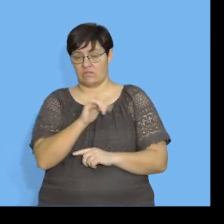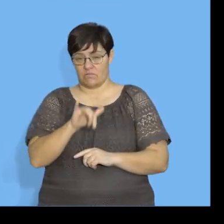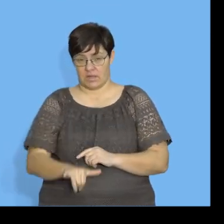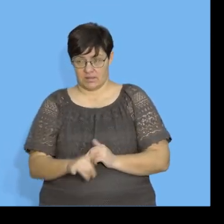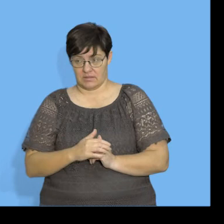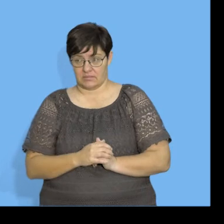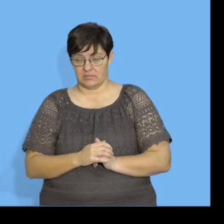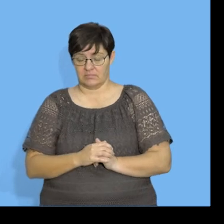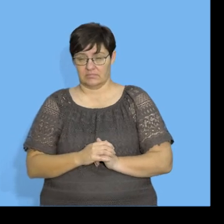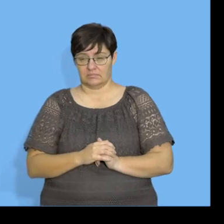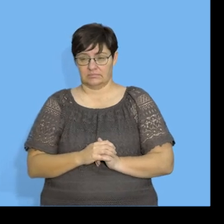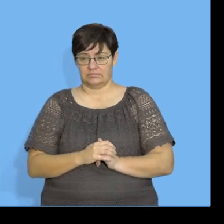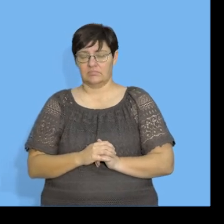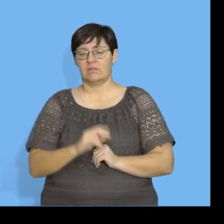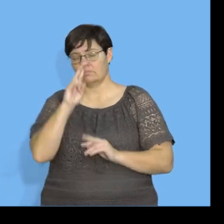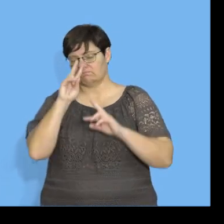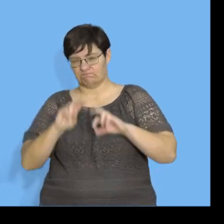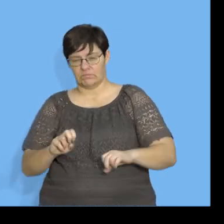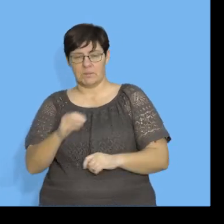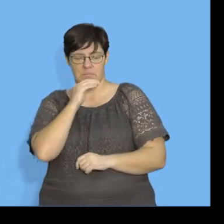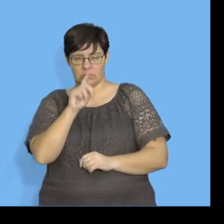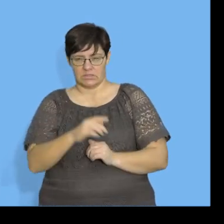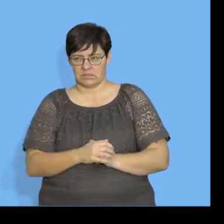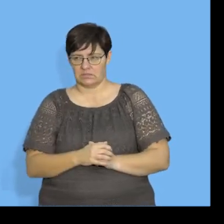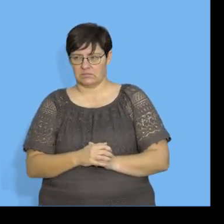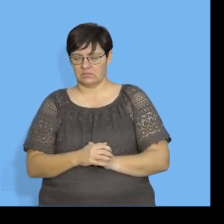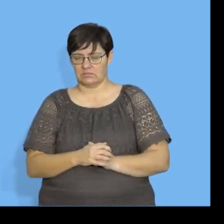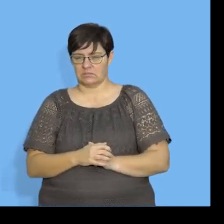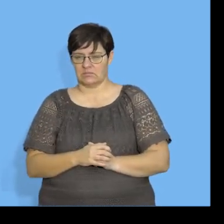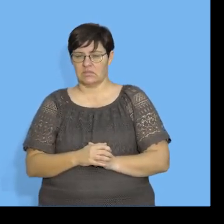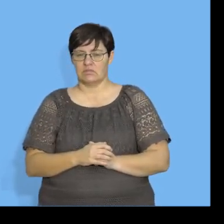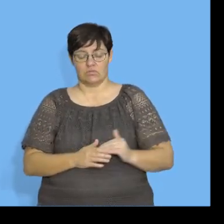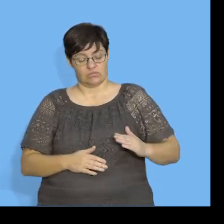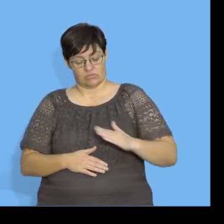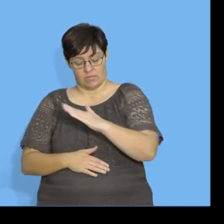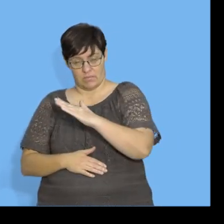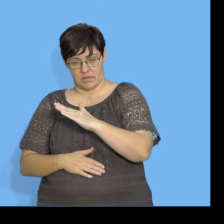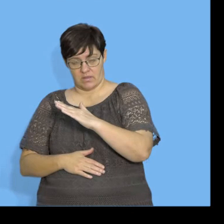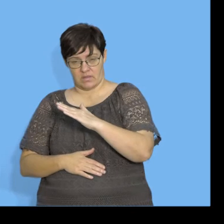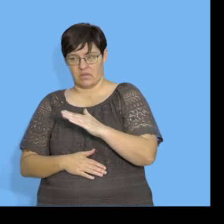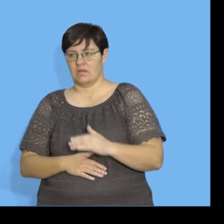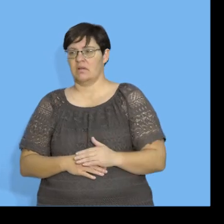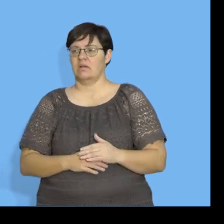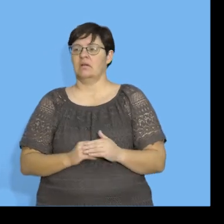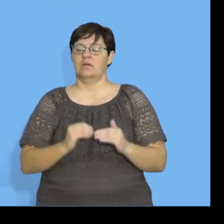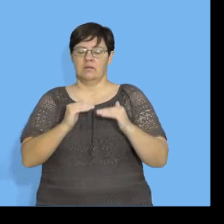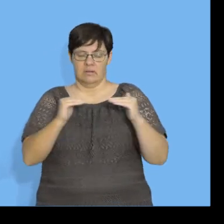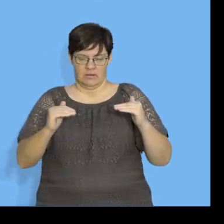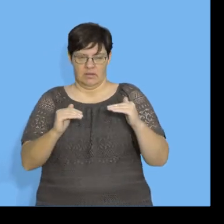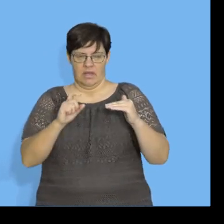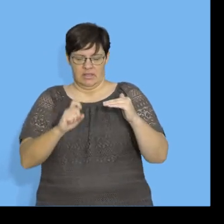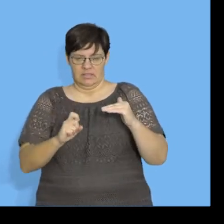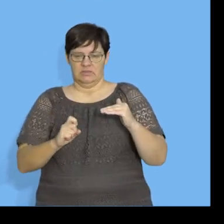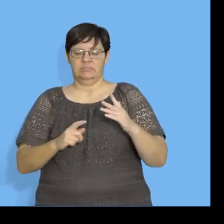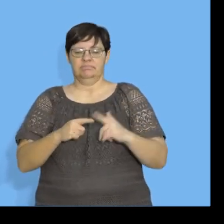of y. Okay. We'll explore that, what it means. The coefficient is just the gradient, the slope of the line of best fist.